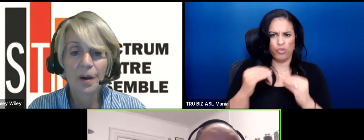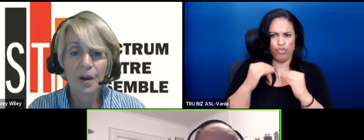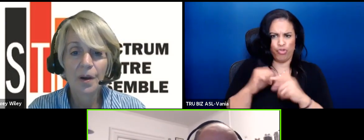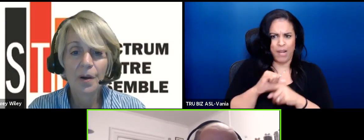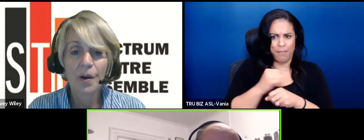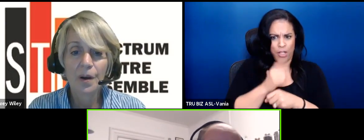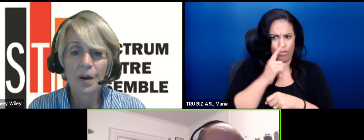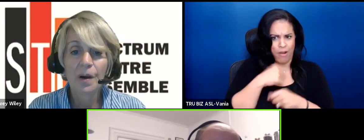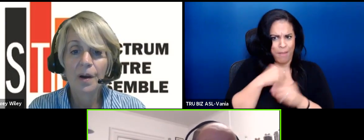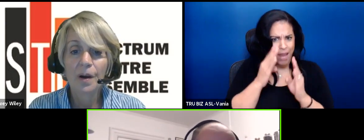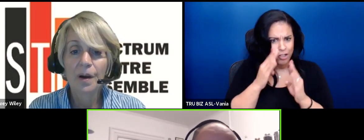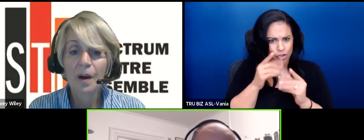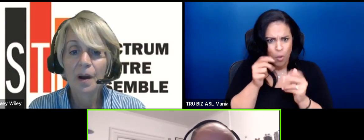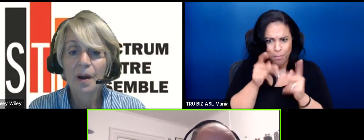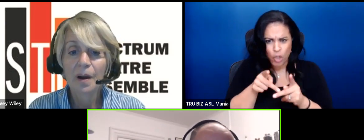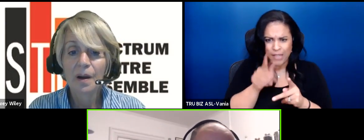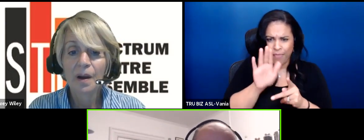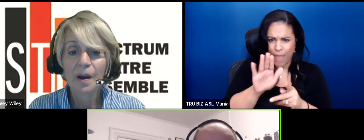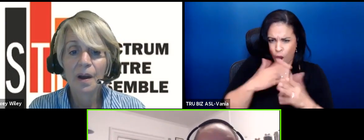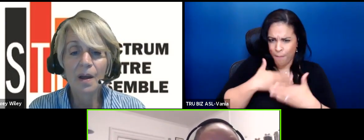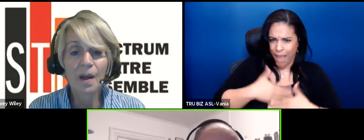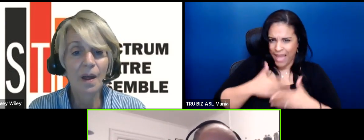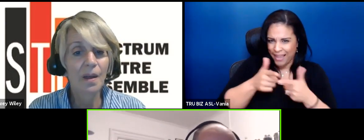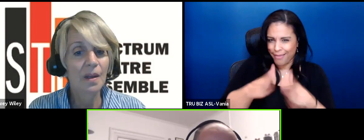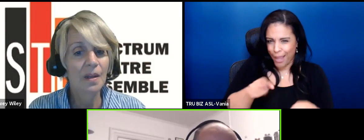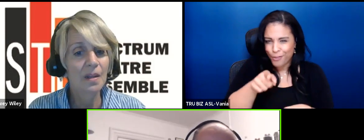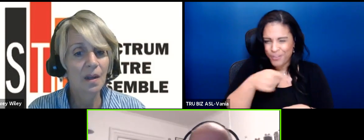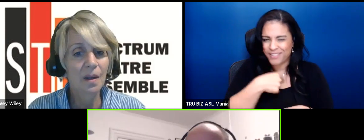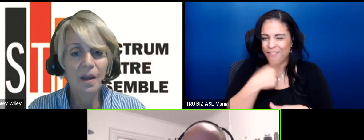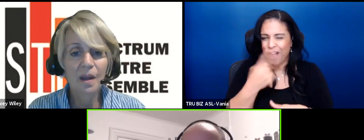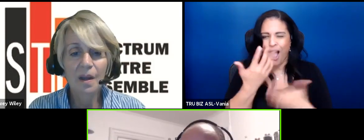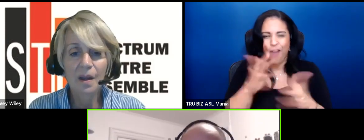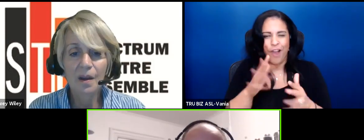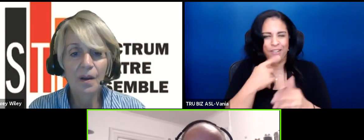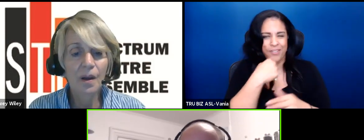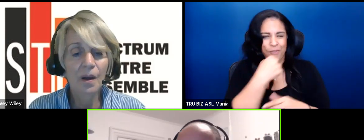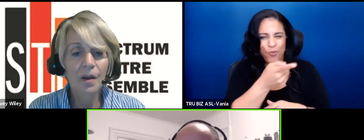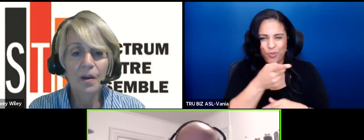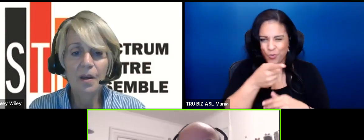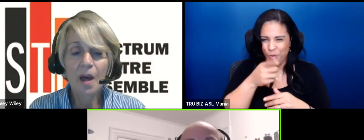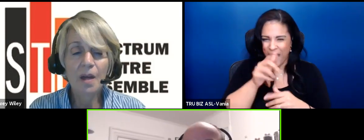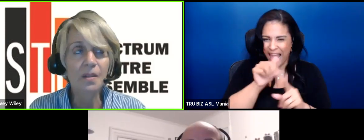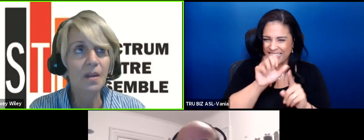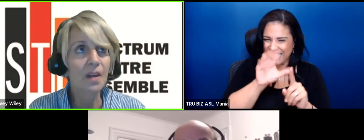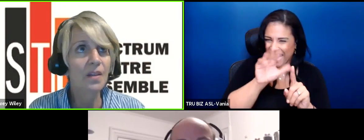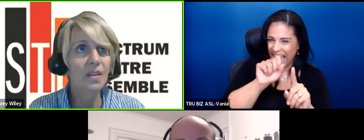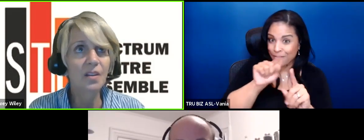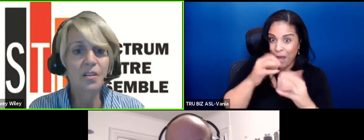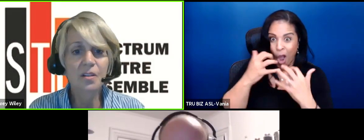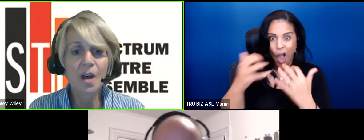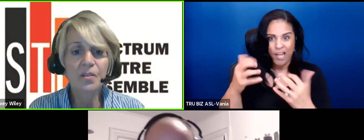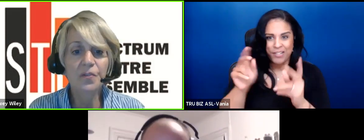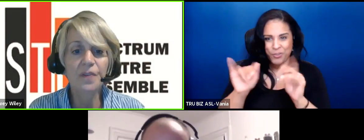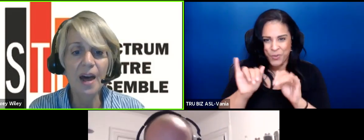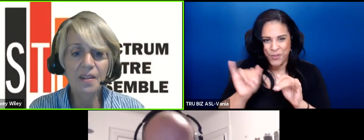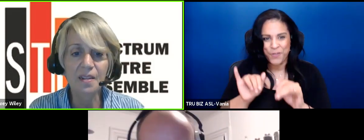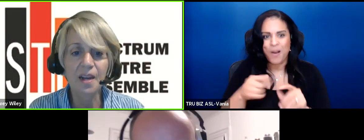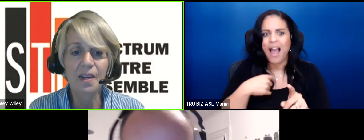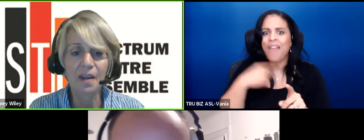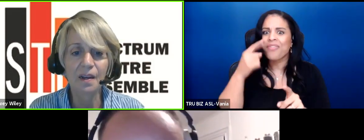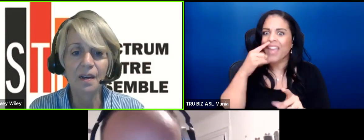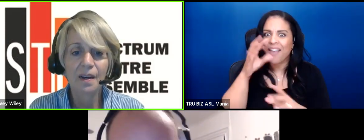that I'm paying attention to a person's body signals I think I have already shared with you in the cast but for the audience you know yes and I think that's such